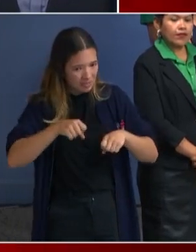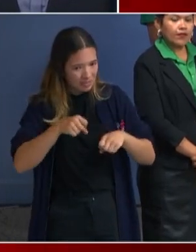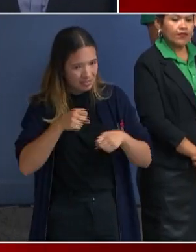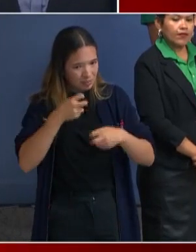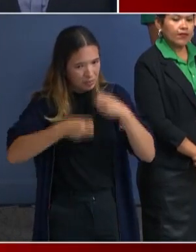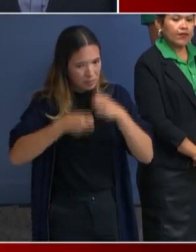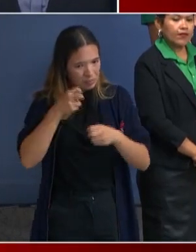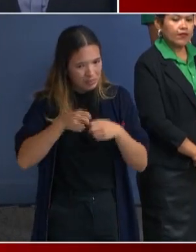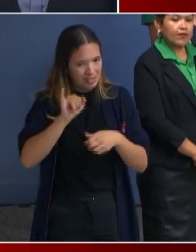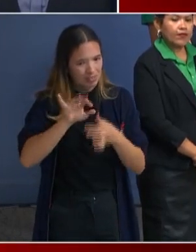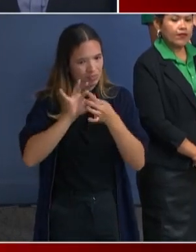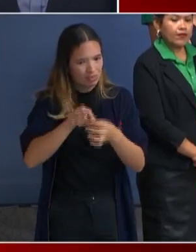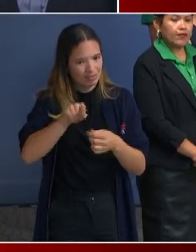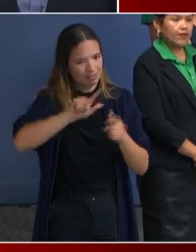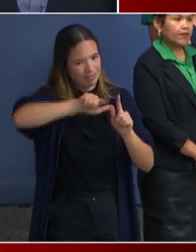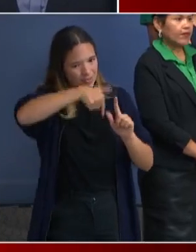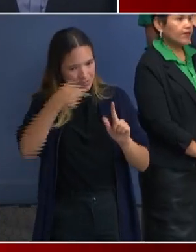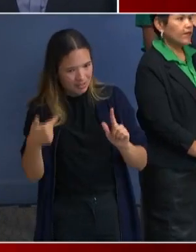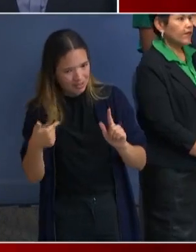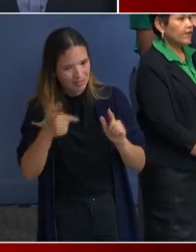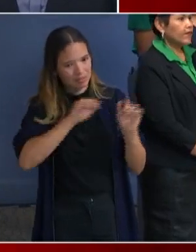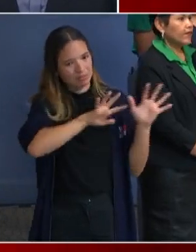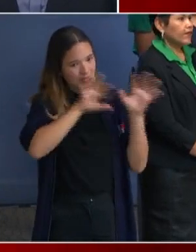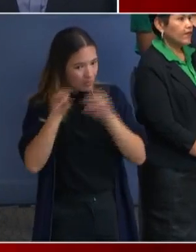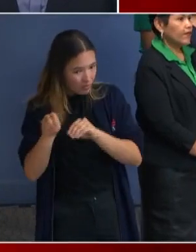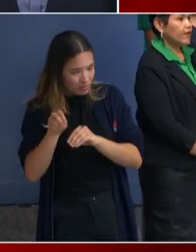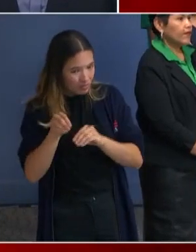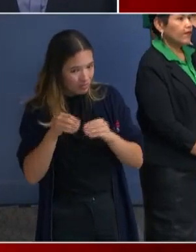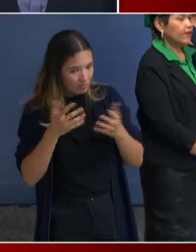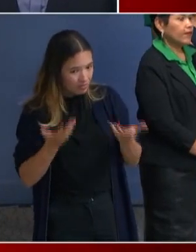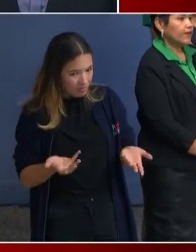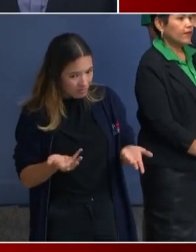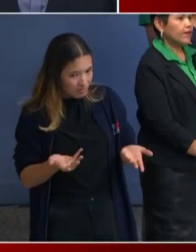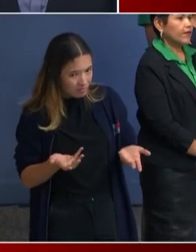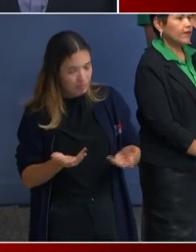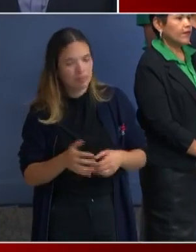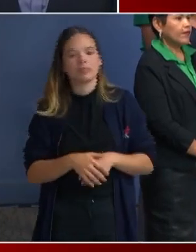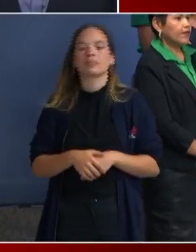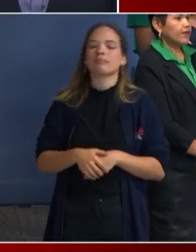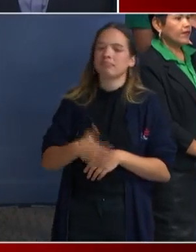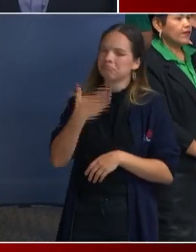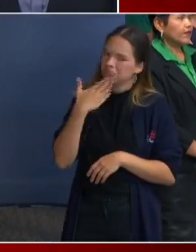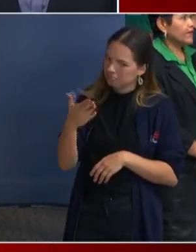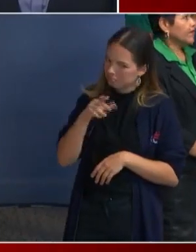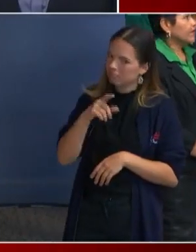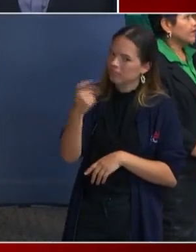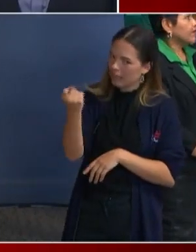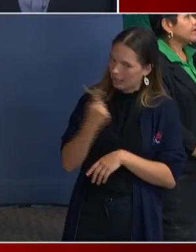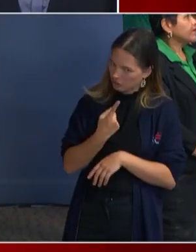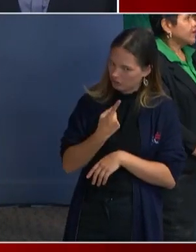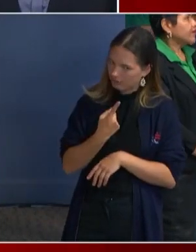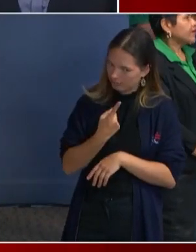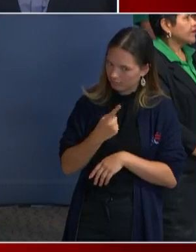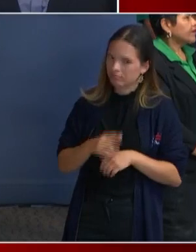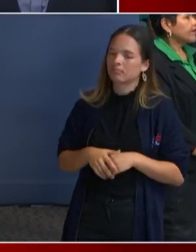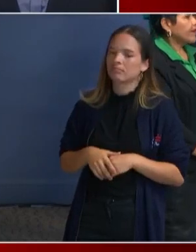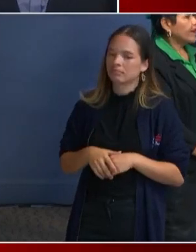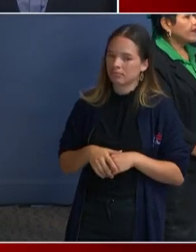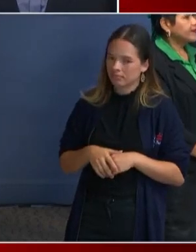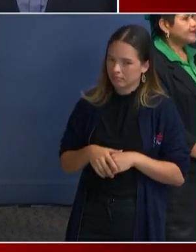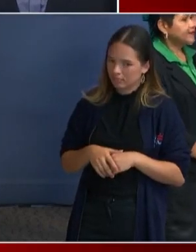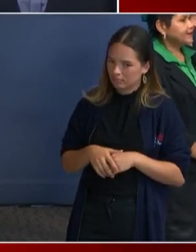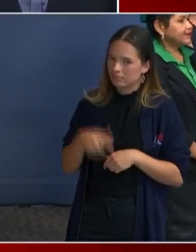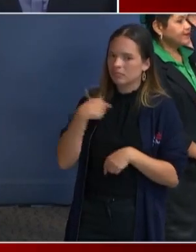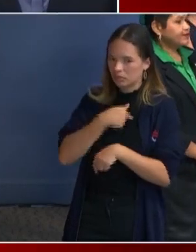migrants. Well, thank you for raising that and we, anybody that we work with, we expect to uphold our